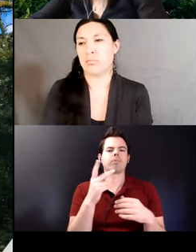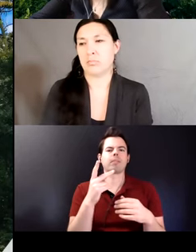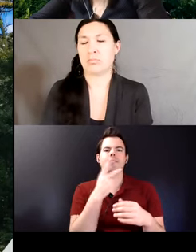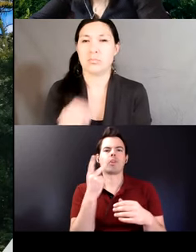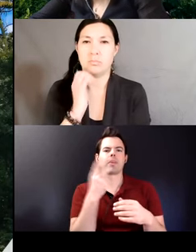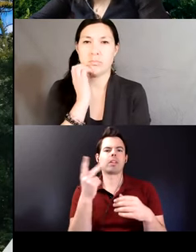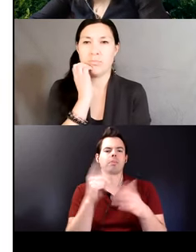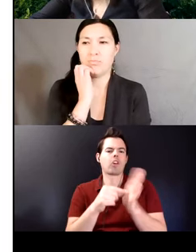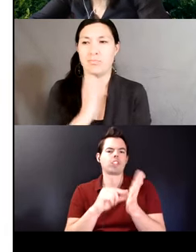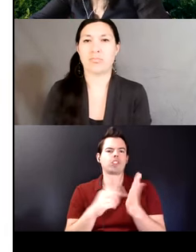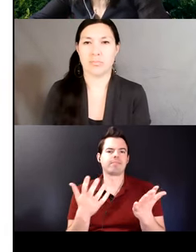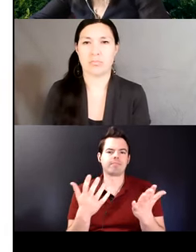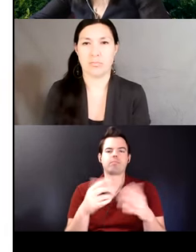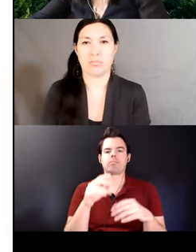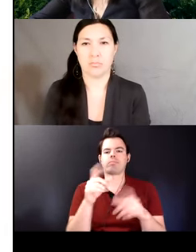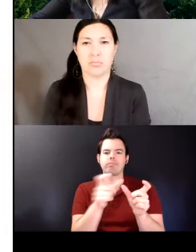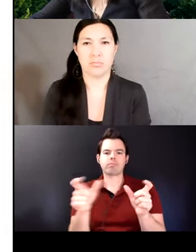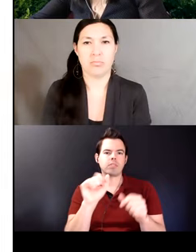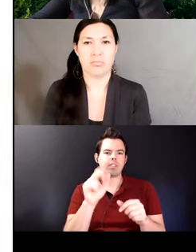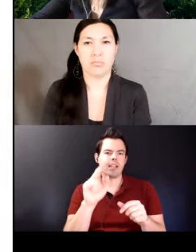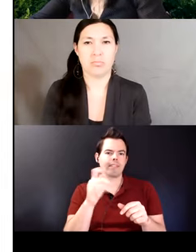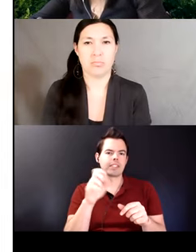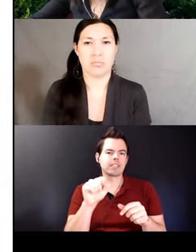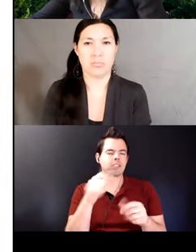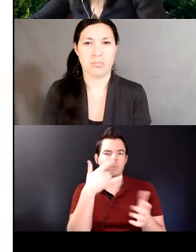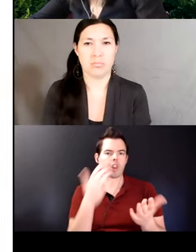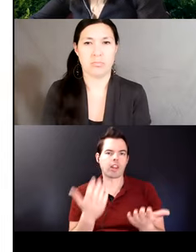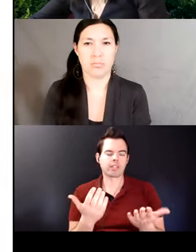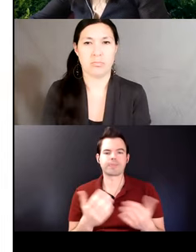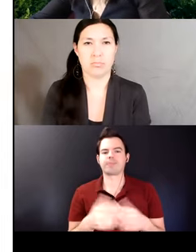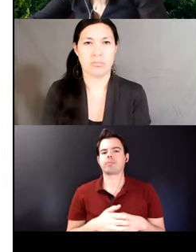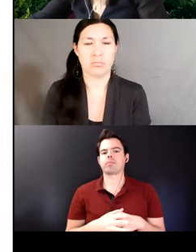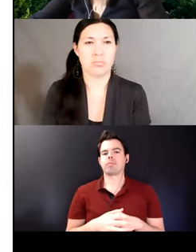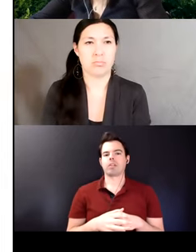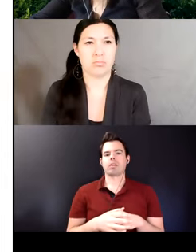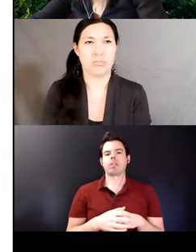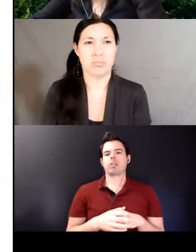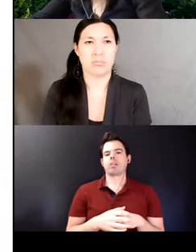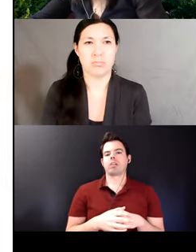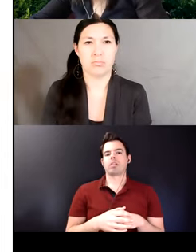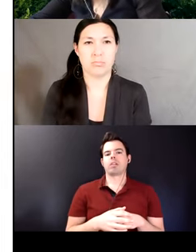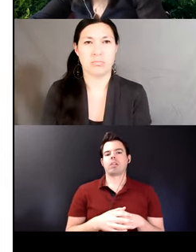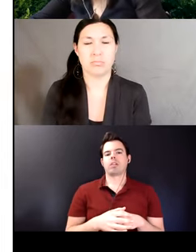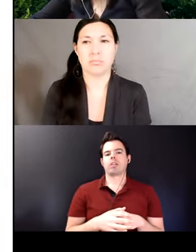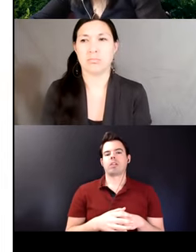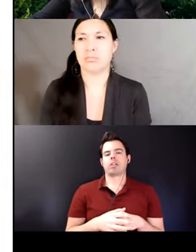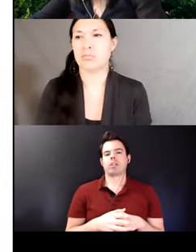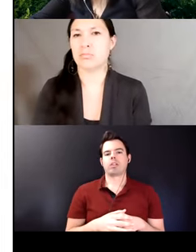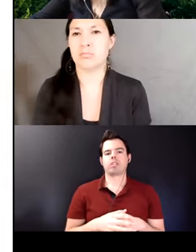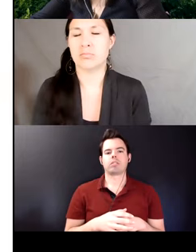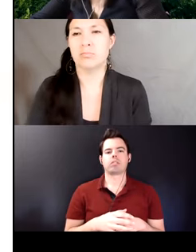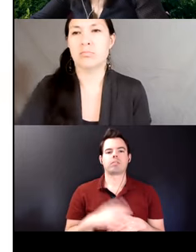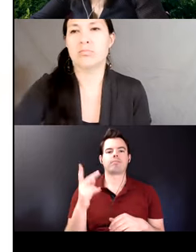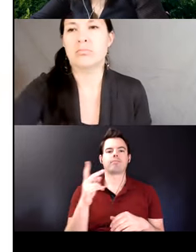like and what suffixes look like for both groups where verbal words are minimally composed of a verb root